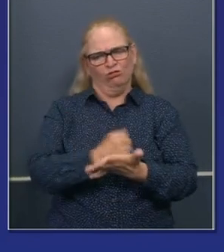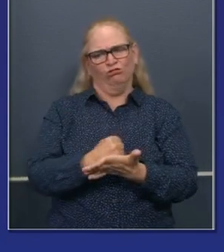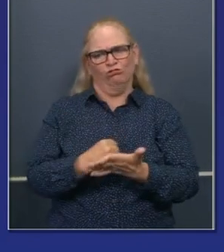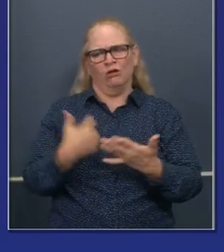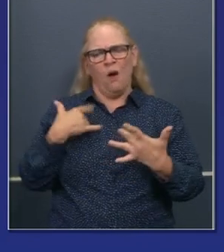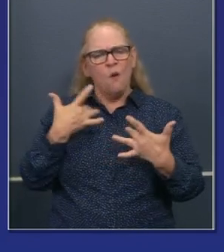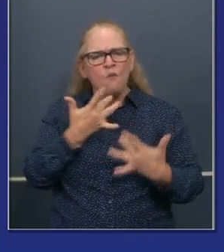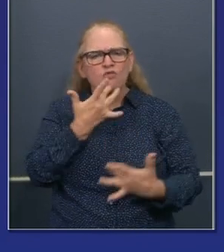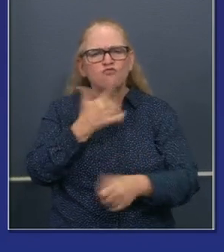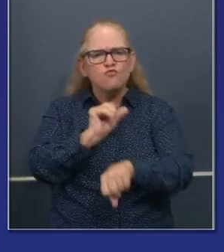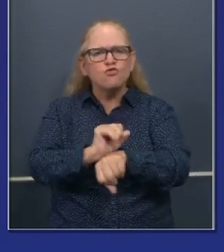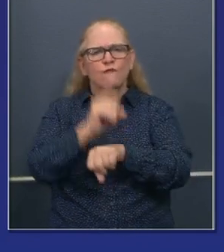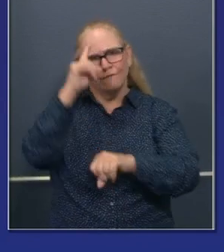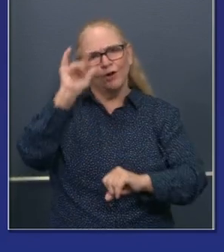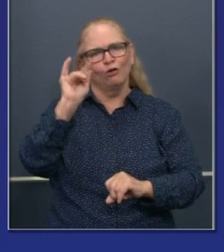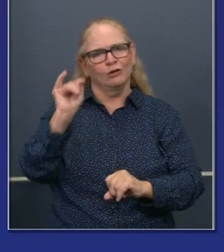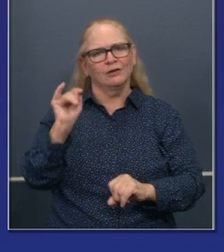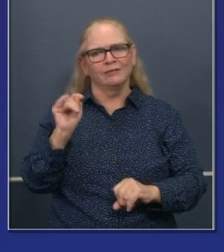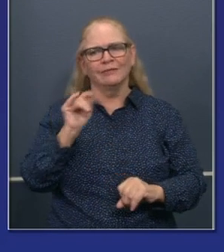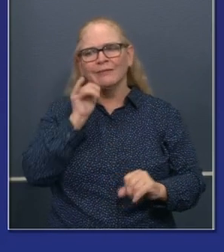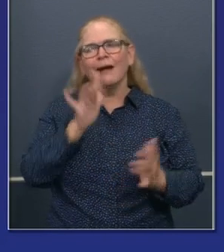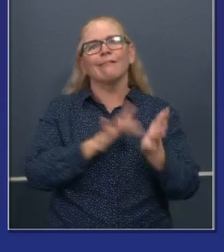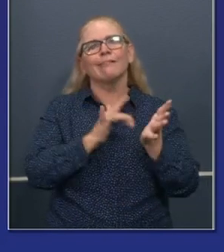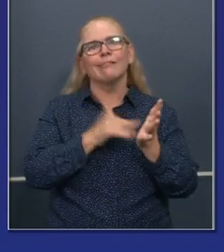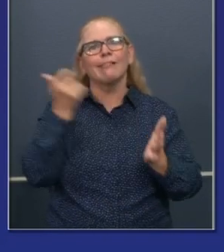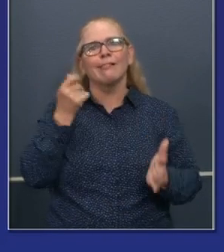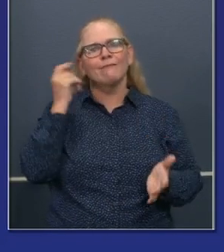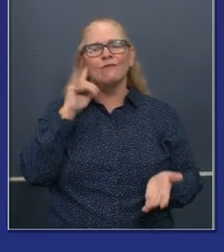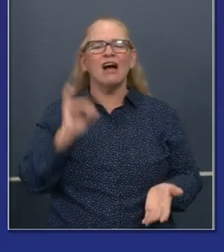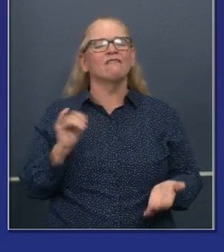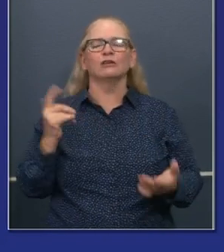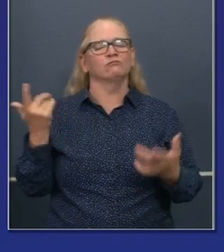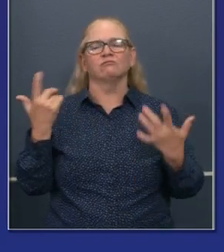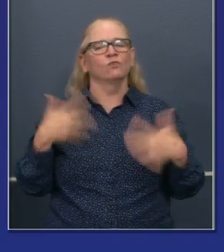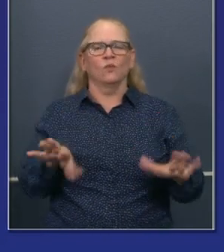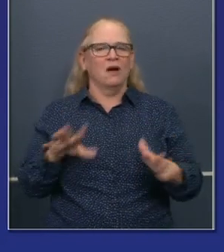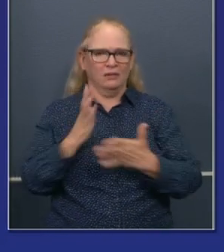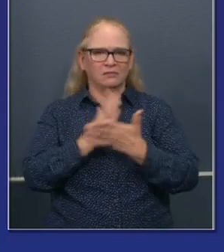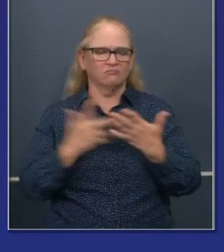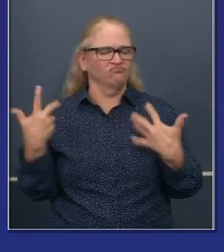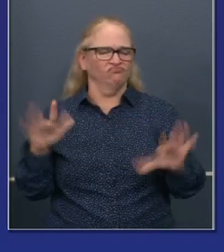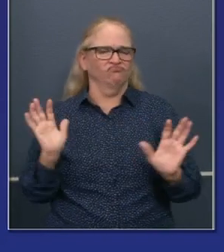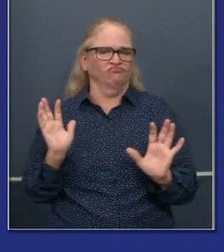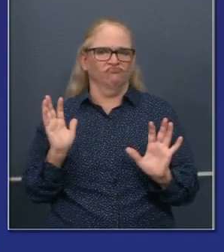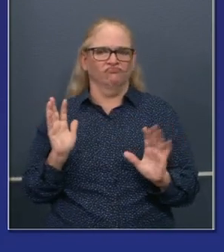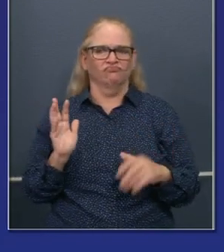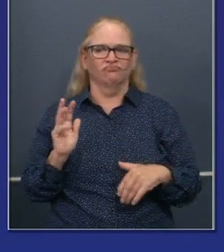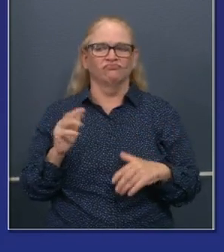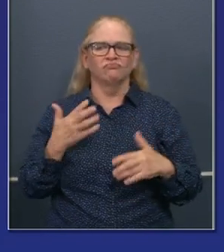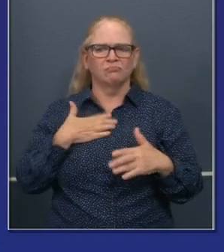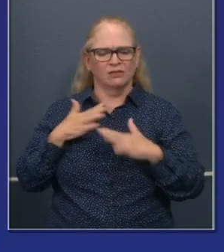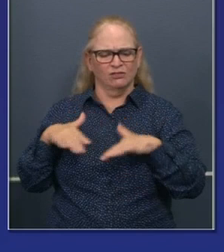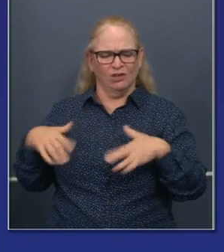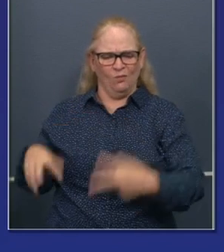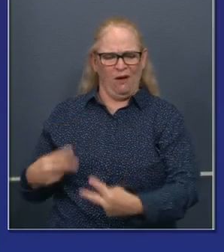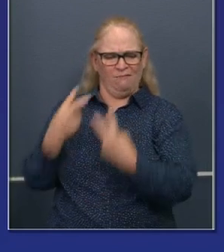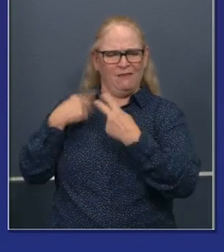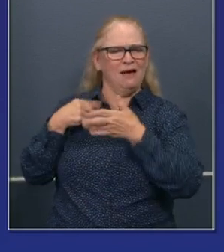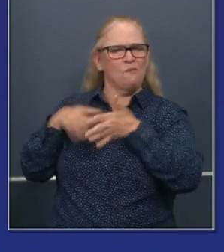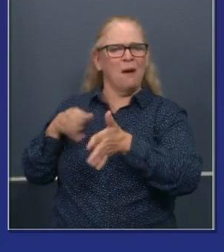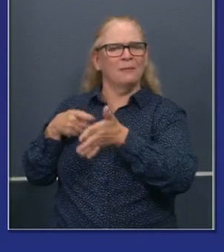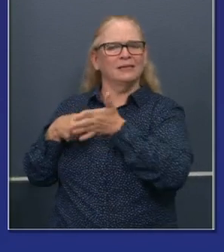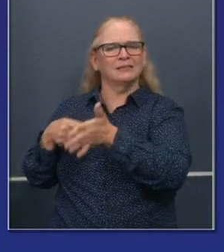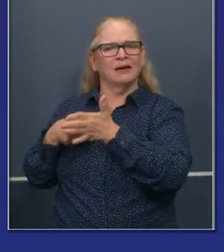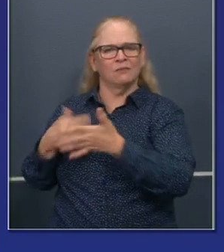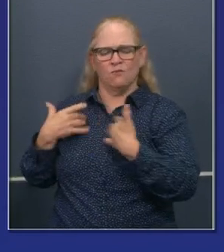and that was a touching and profound statement. I think it was Voltaire, uh, that, uh, said, uh, work solves life's three great evils,